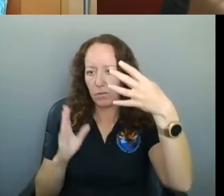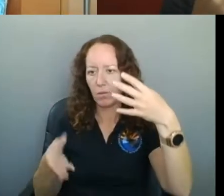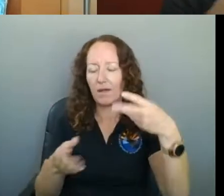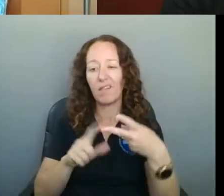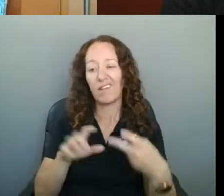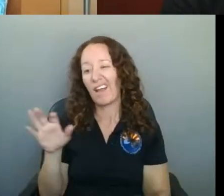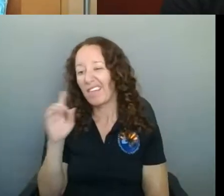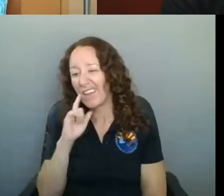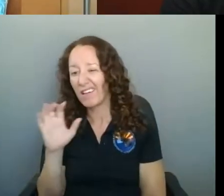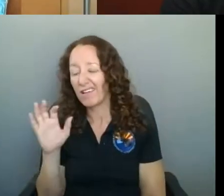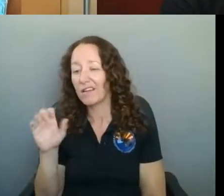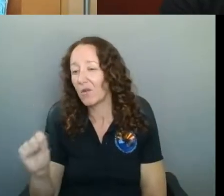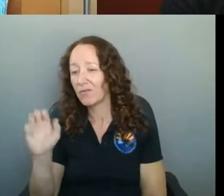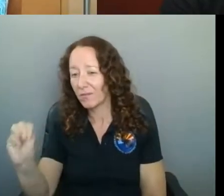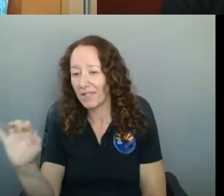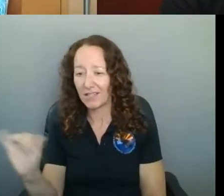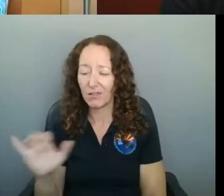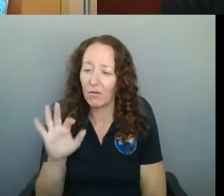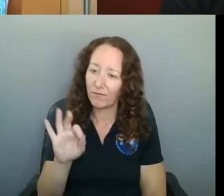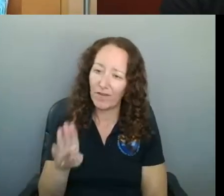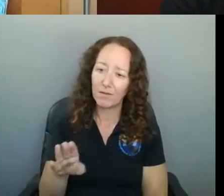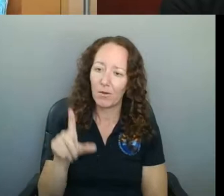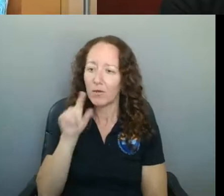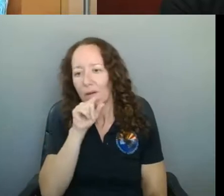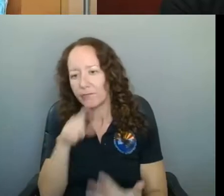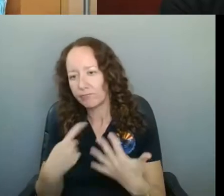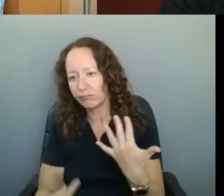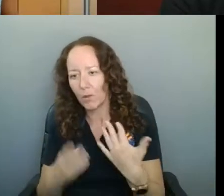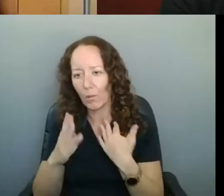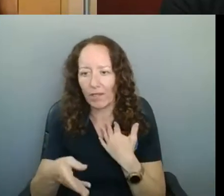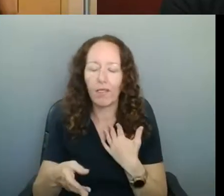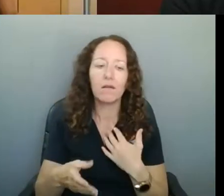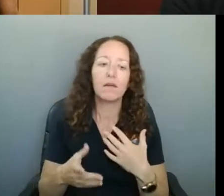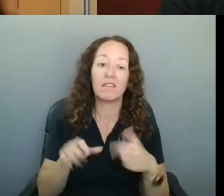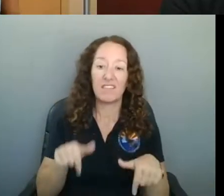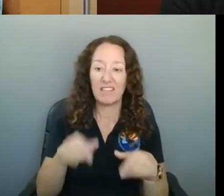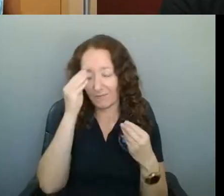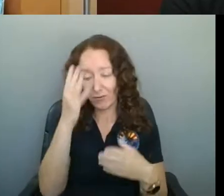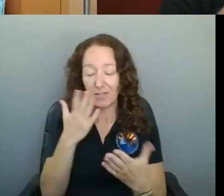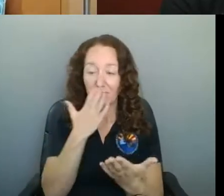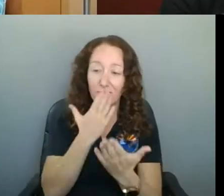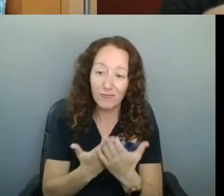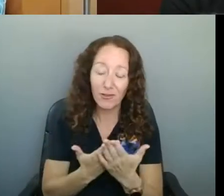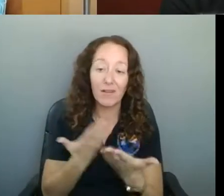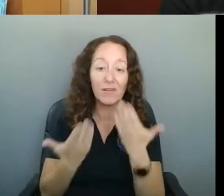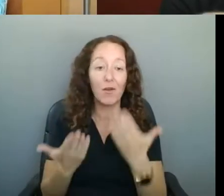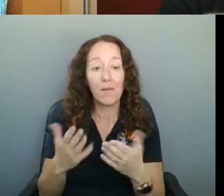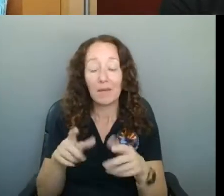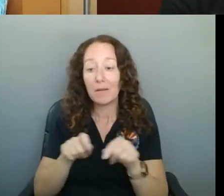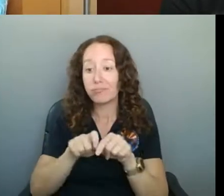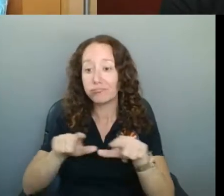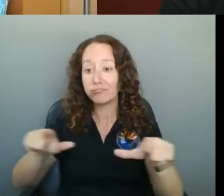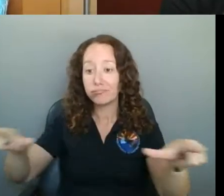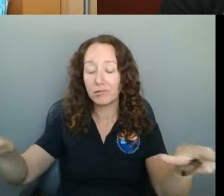as well, possibly, John. A lot of good information here, as you know, you might want to share it with those that maybe do similar business as you and they